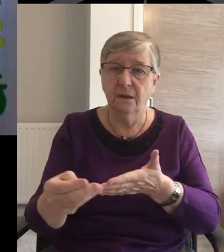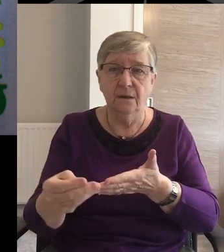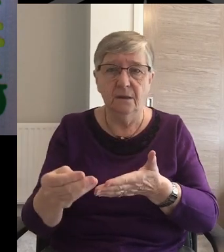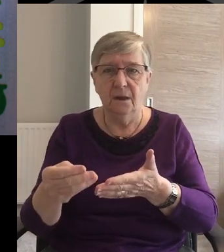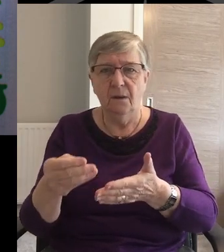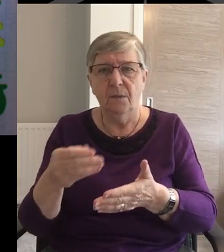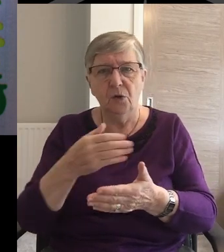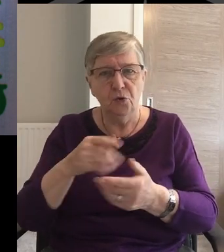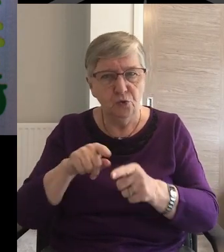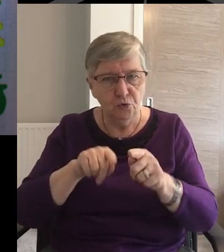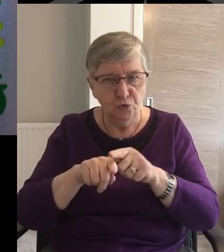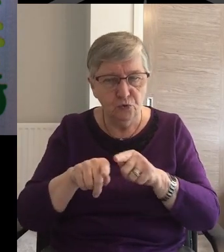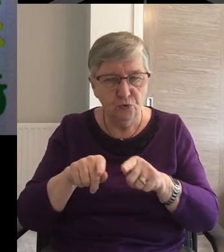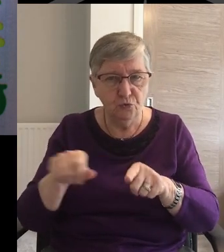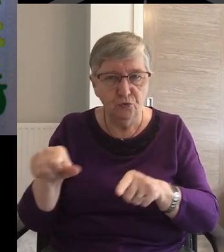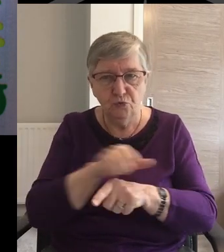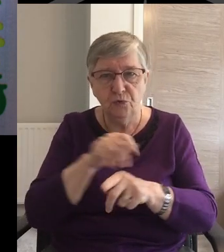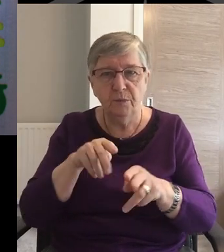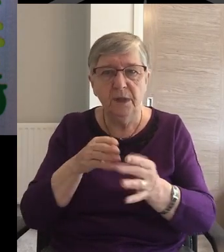For each other